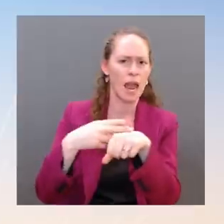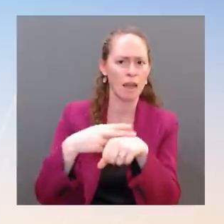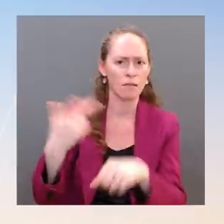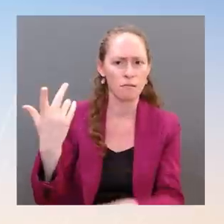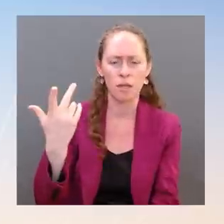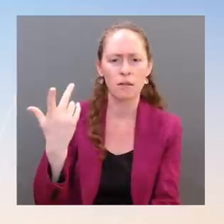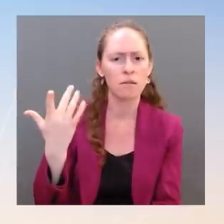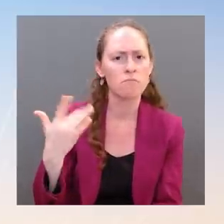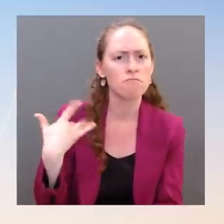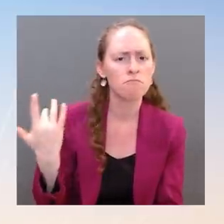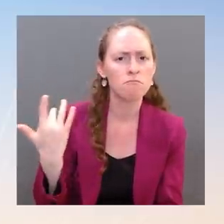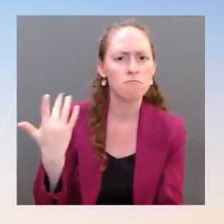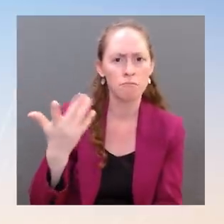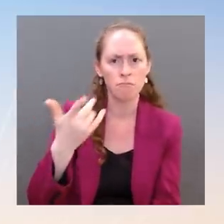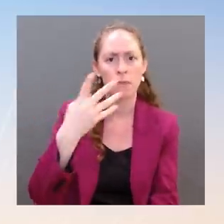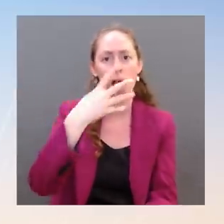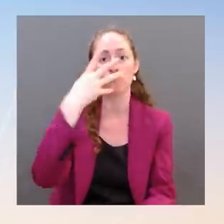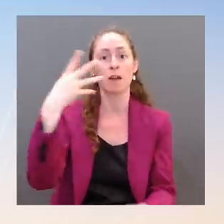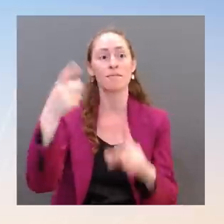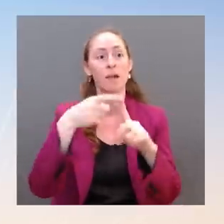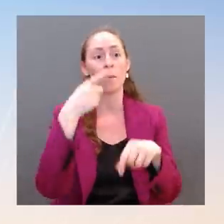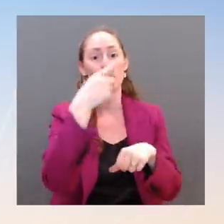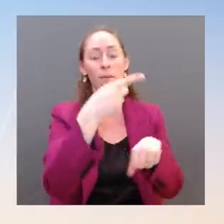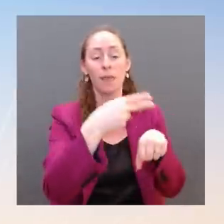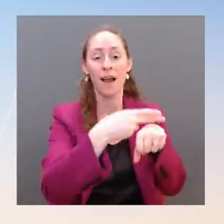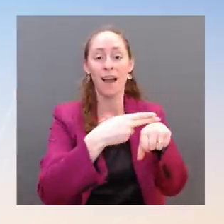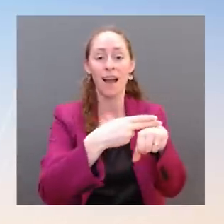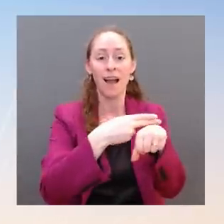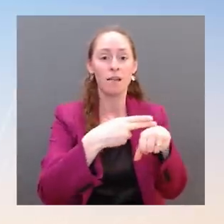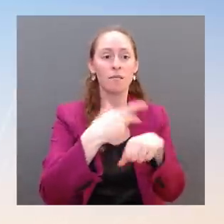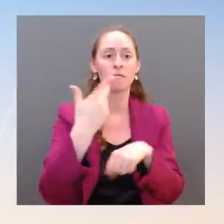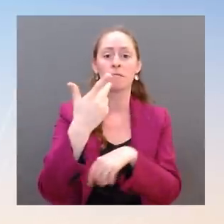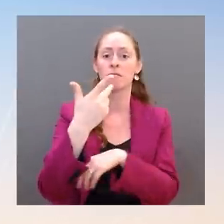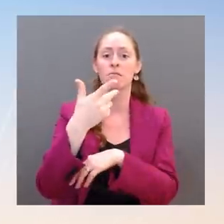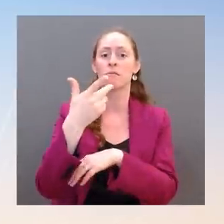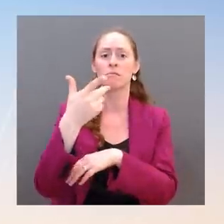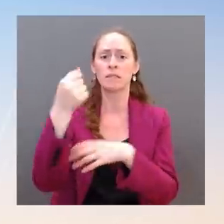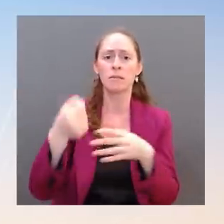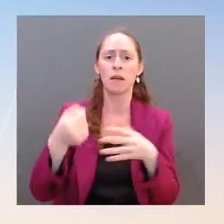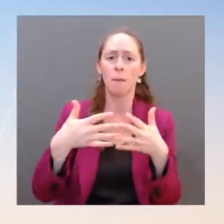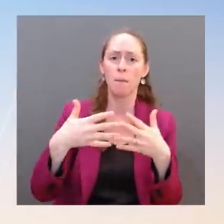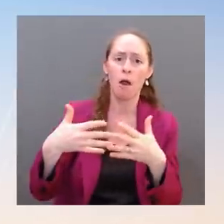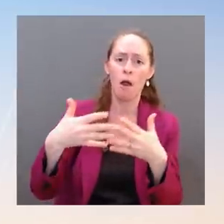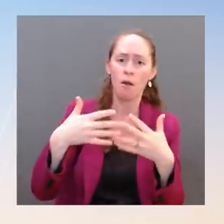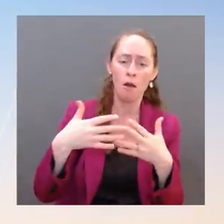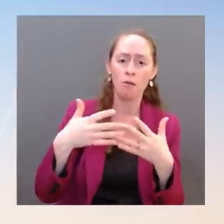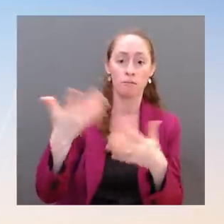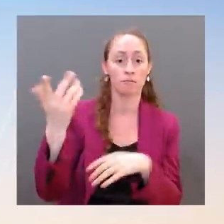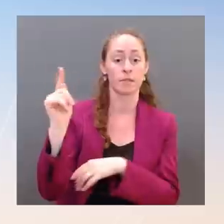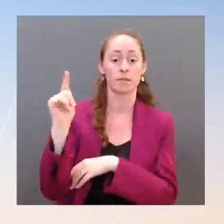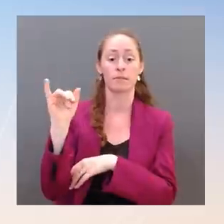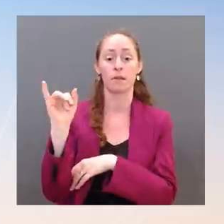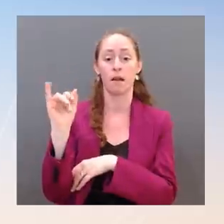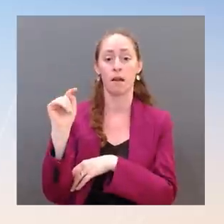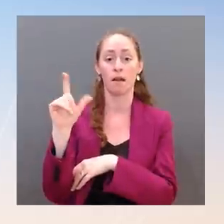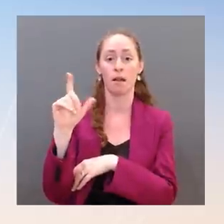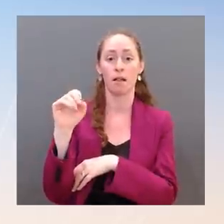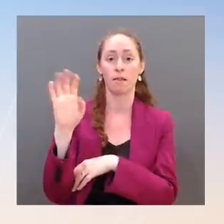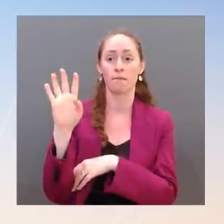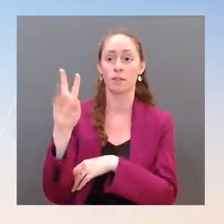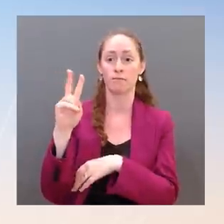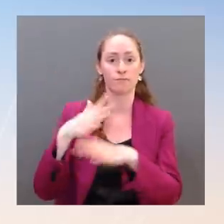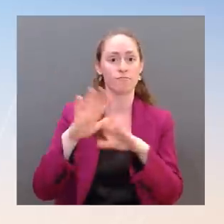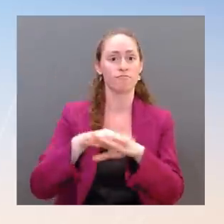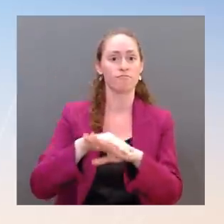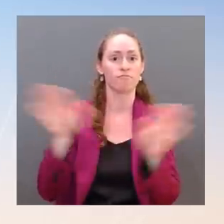well and Peruvian when it comes to the end of Title 42 on May 23rd, if that happens? Mr. So, first,